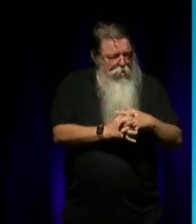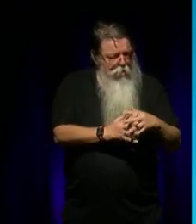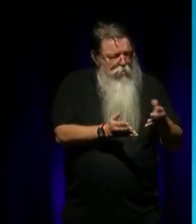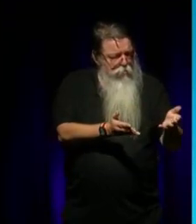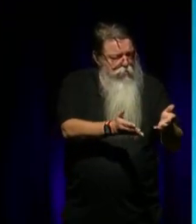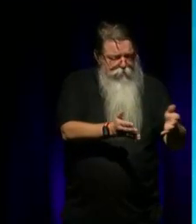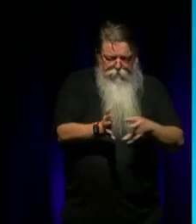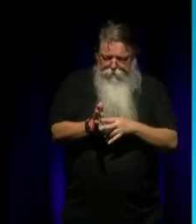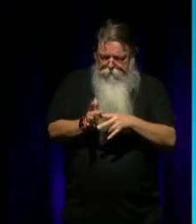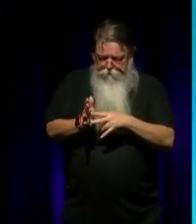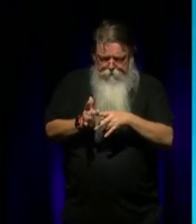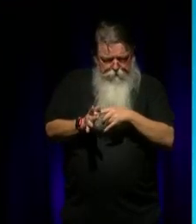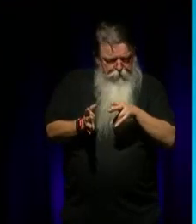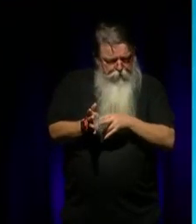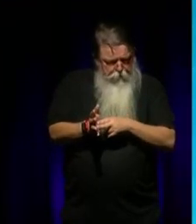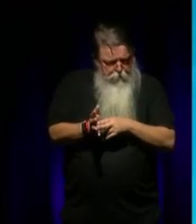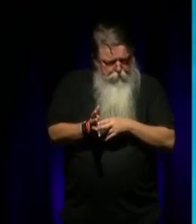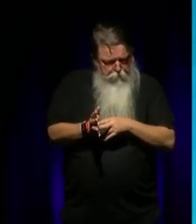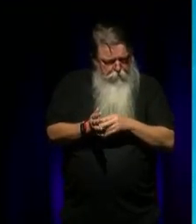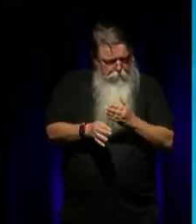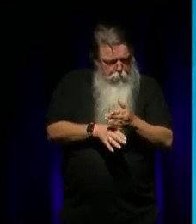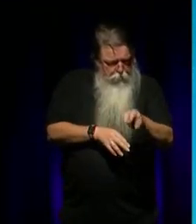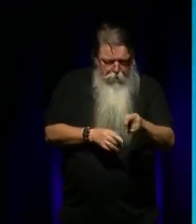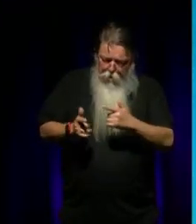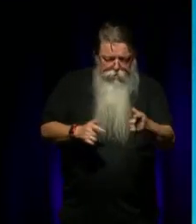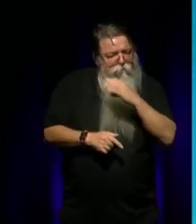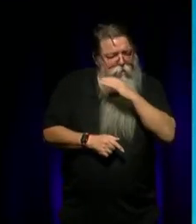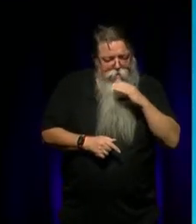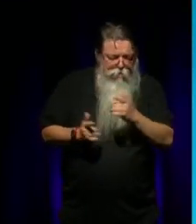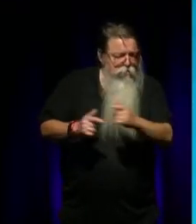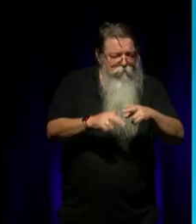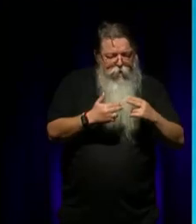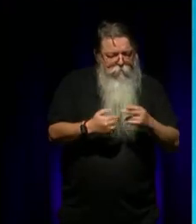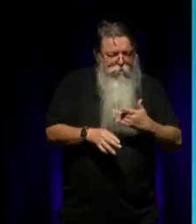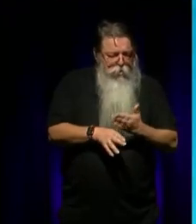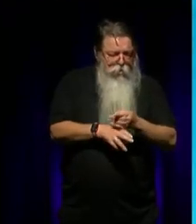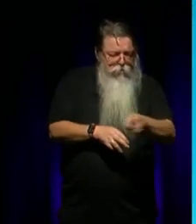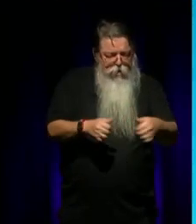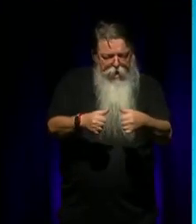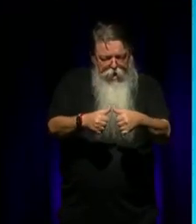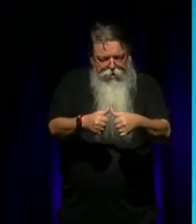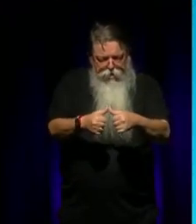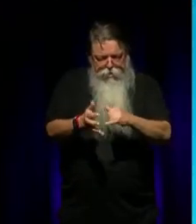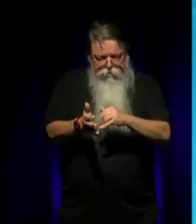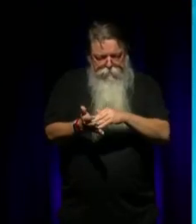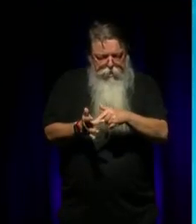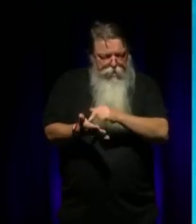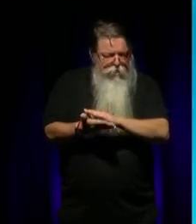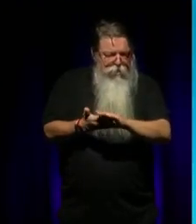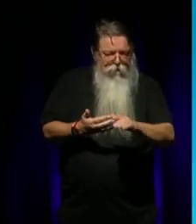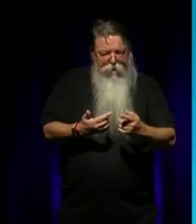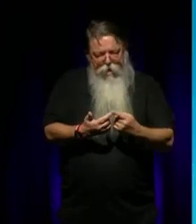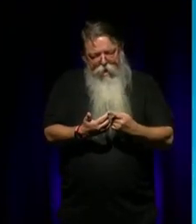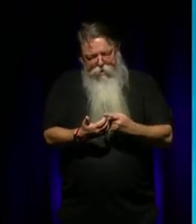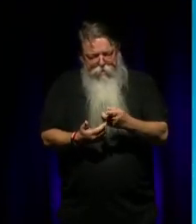working there. I think Cheryl Bracken. I met a lot of cousins and families, and I used to see you Smith. I used to see her. you know,